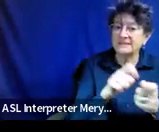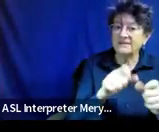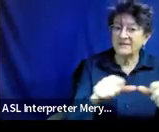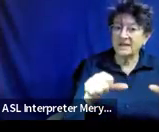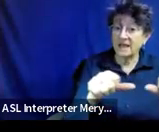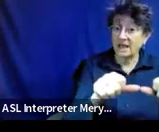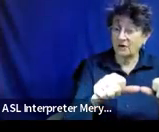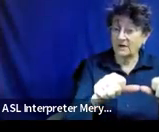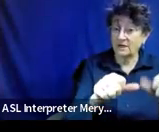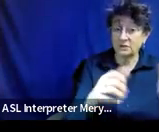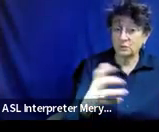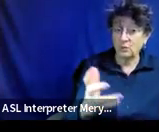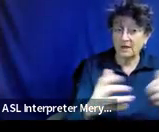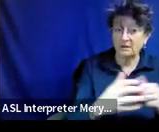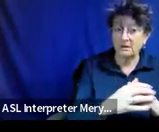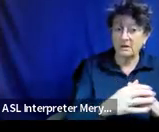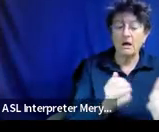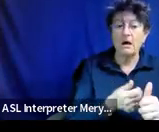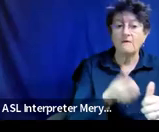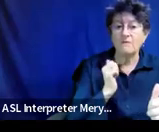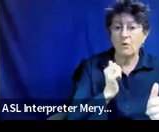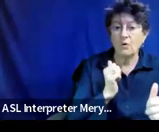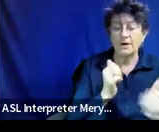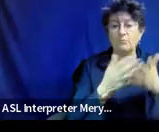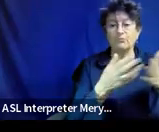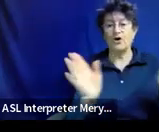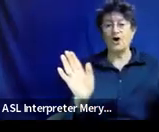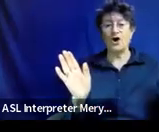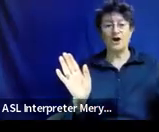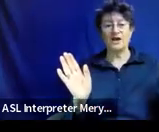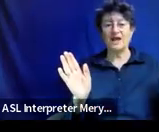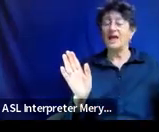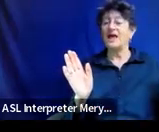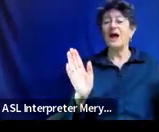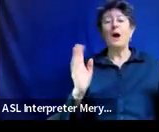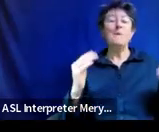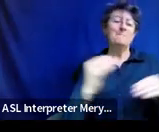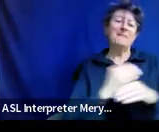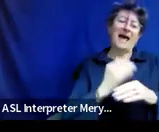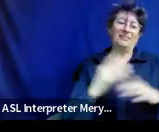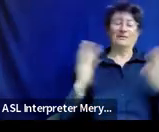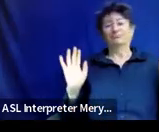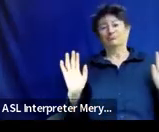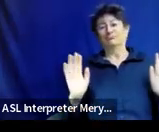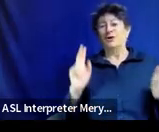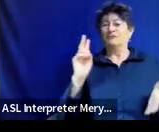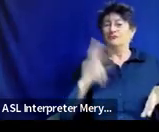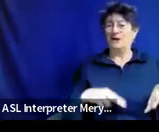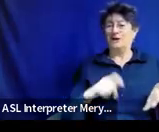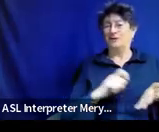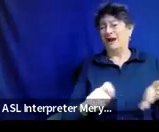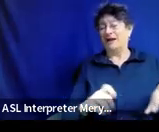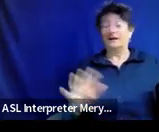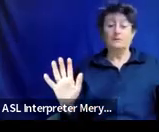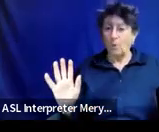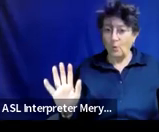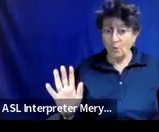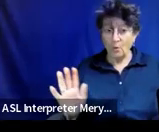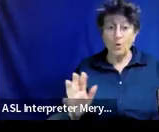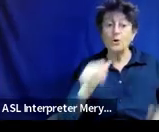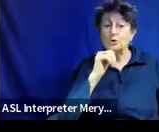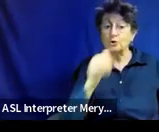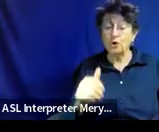avoid those broad areas of math, reading, writing, et cetera. Don't include or reference any evaluation